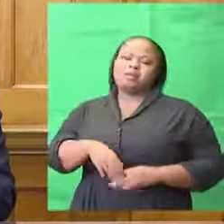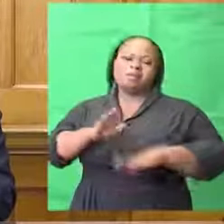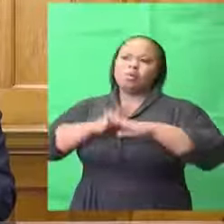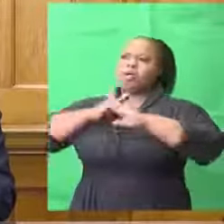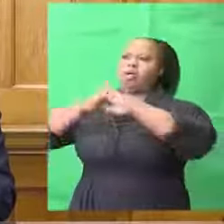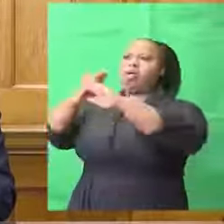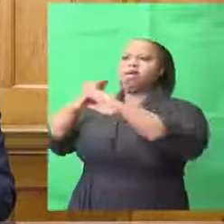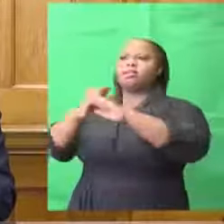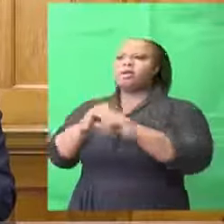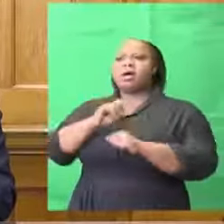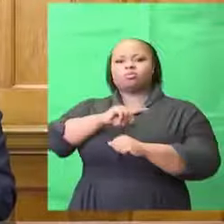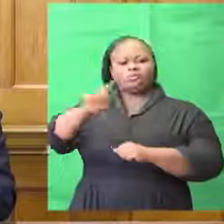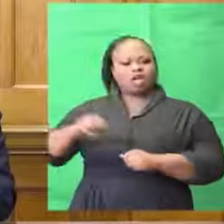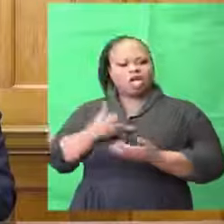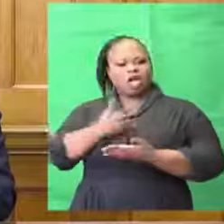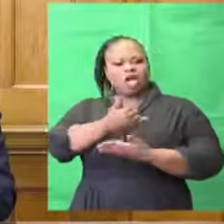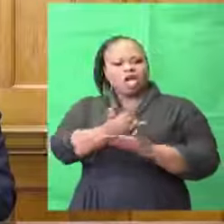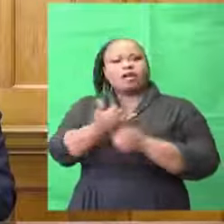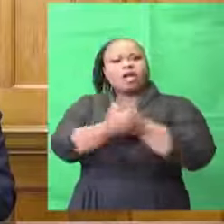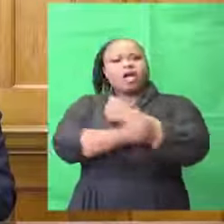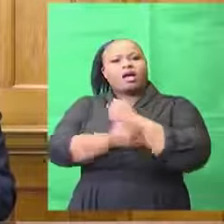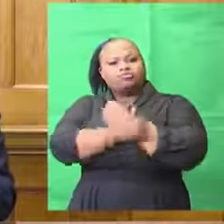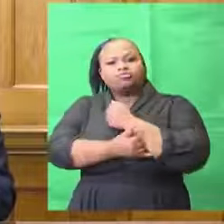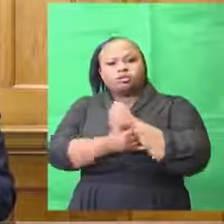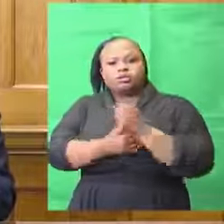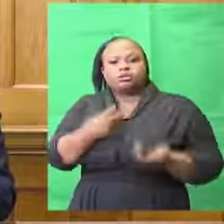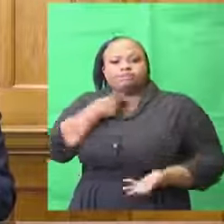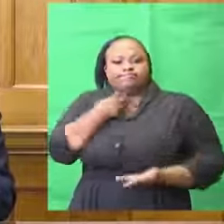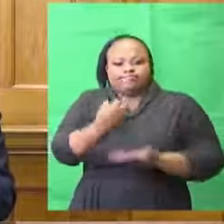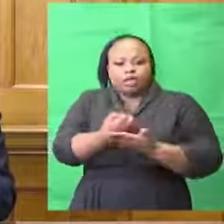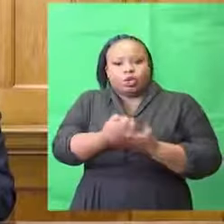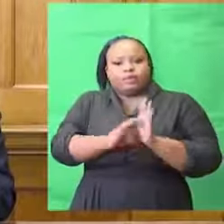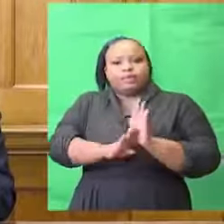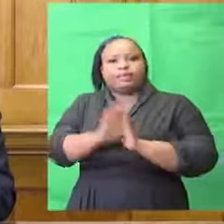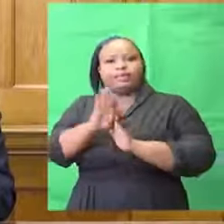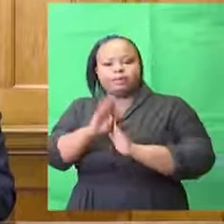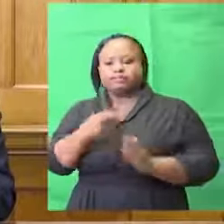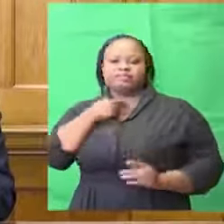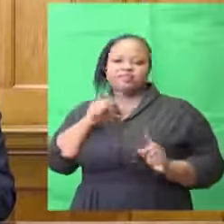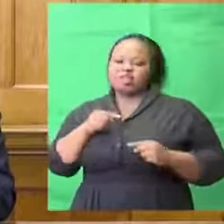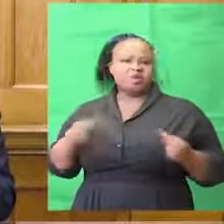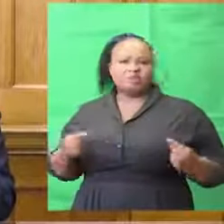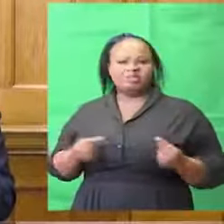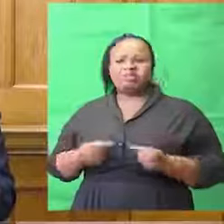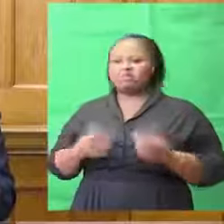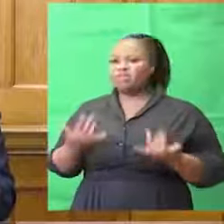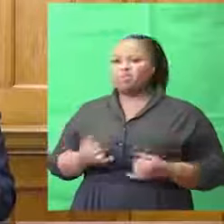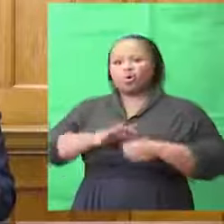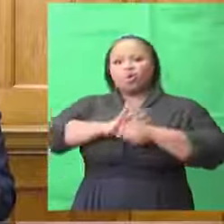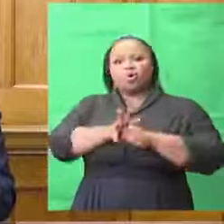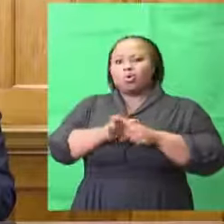of the affected countries and undermine their ability to respond to and also to recover from the pandemic.